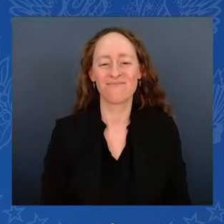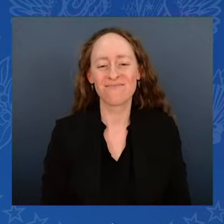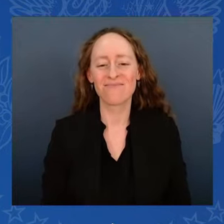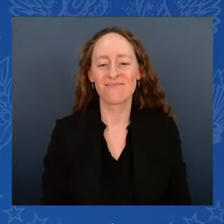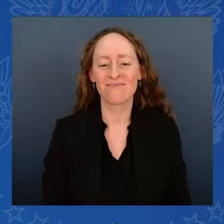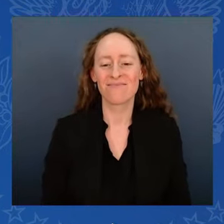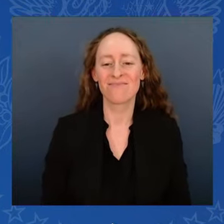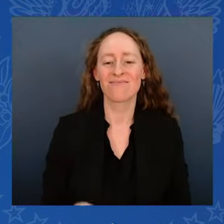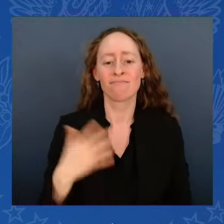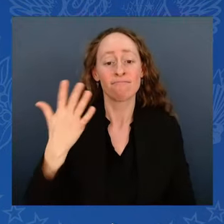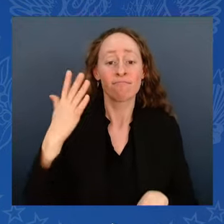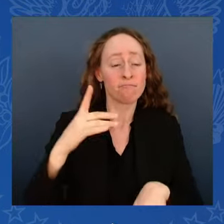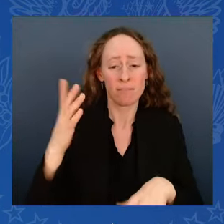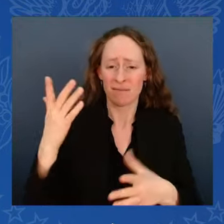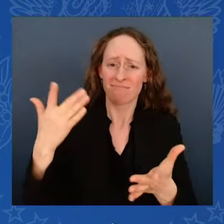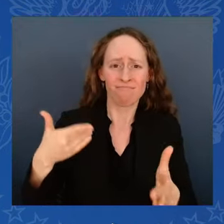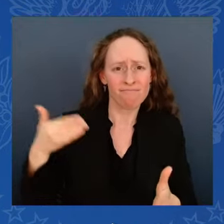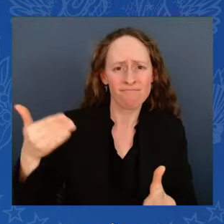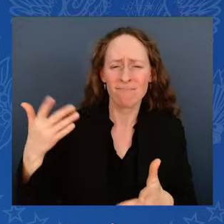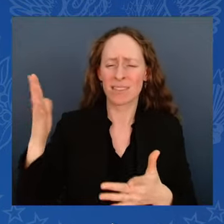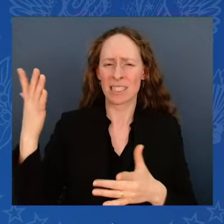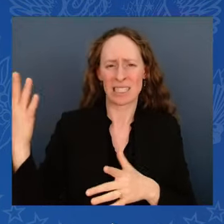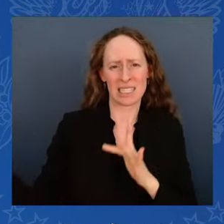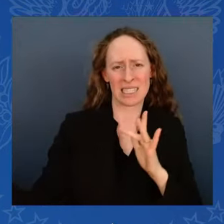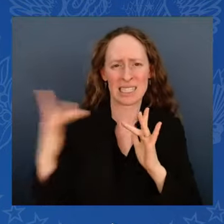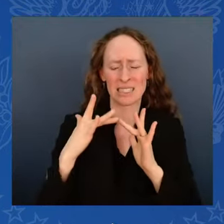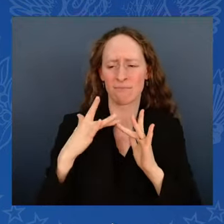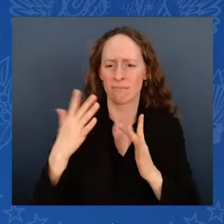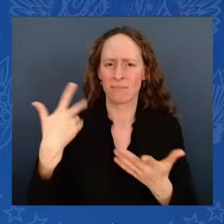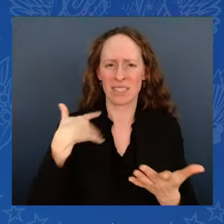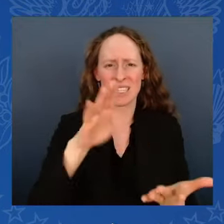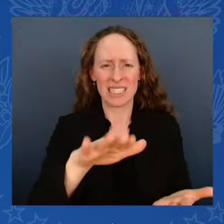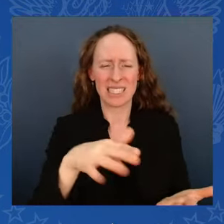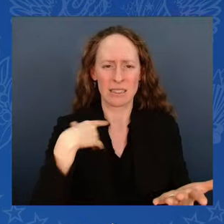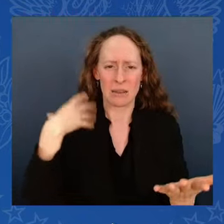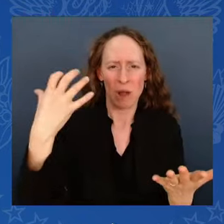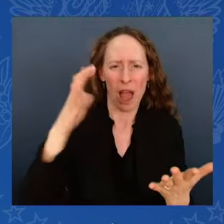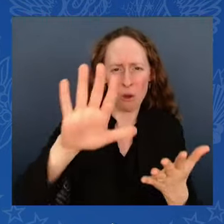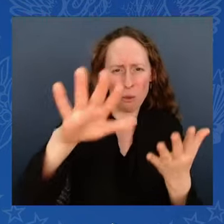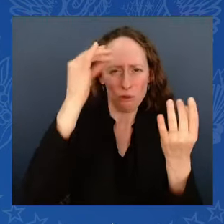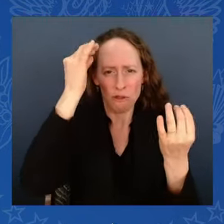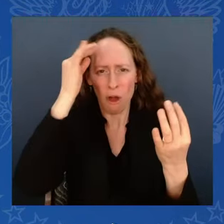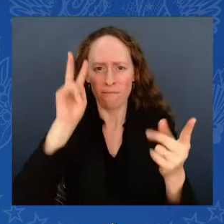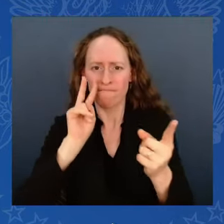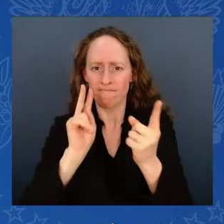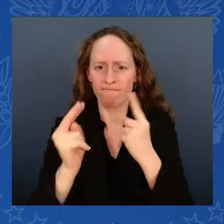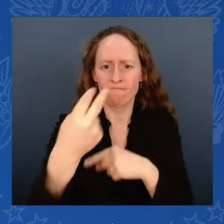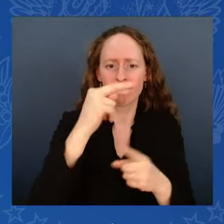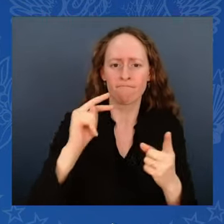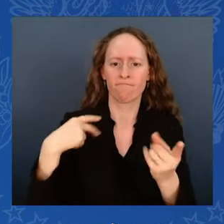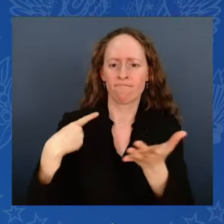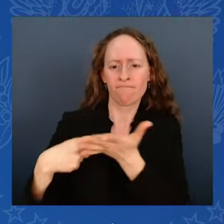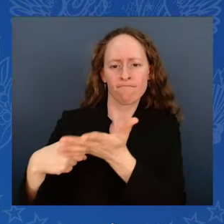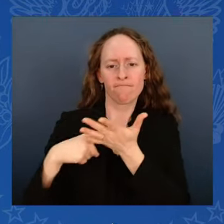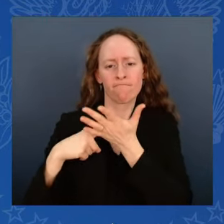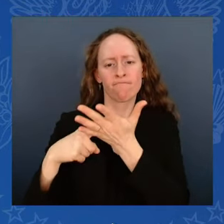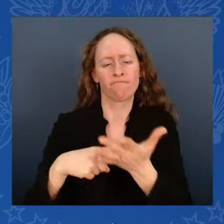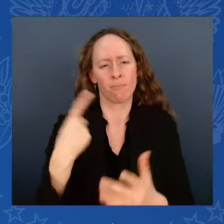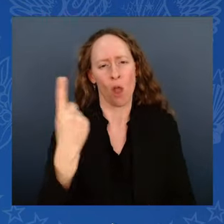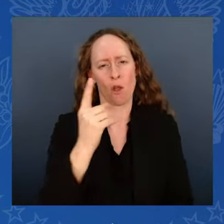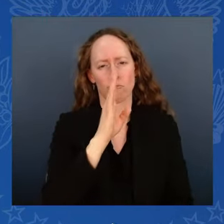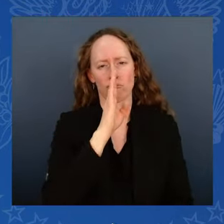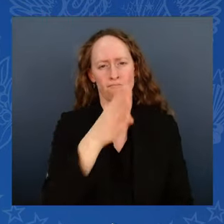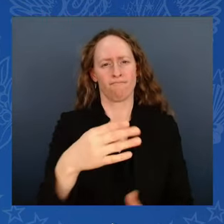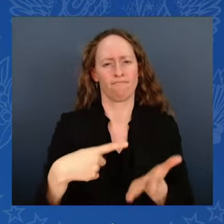because we want it straight. We don't want anyone to placate us. We don't want anyone to say what we want to hear.